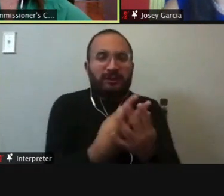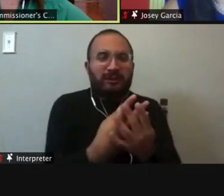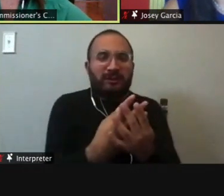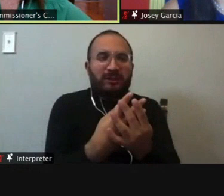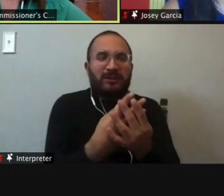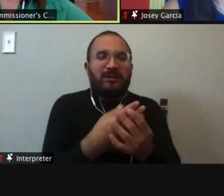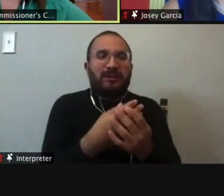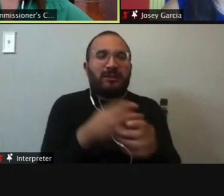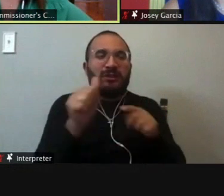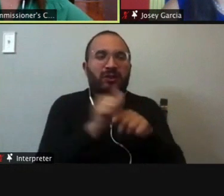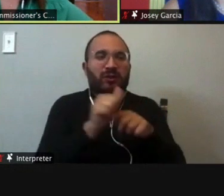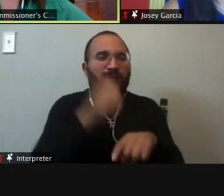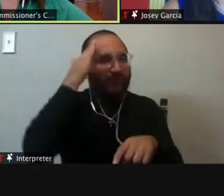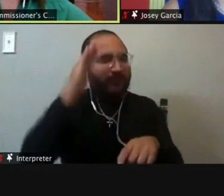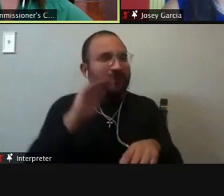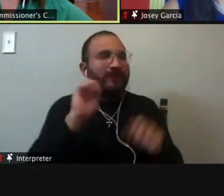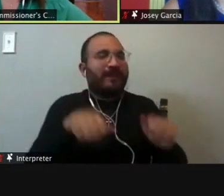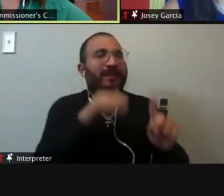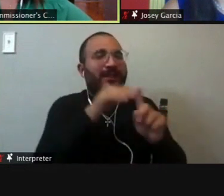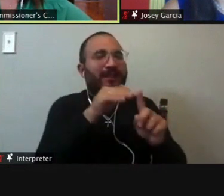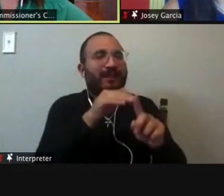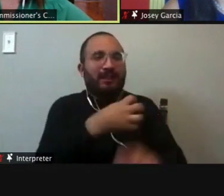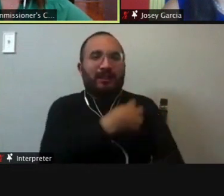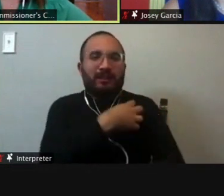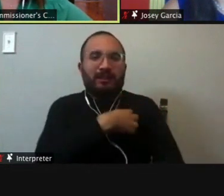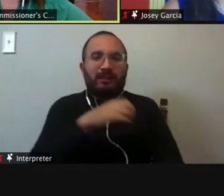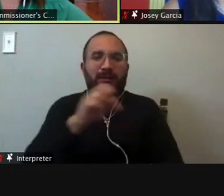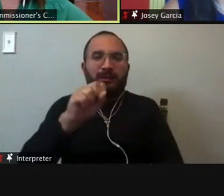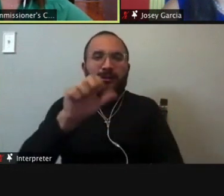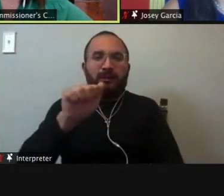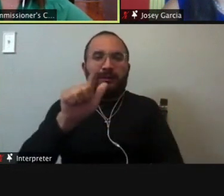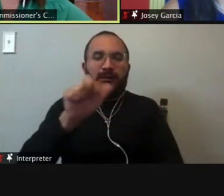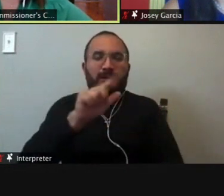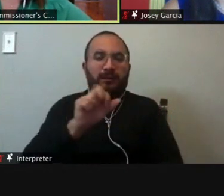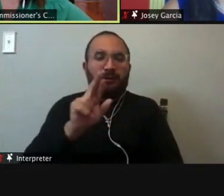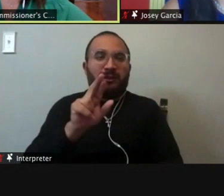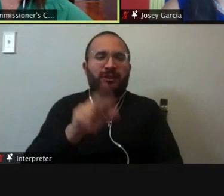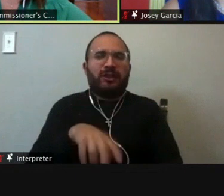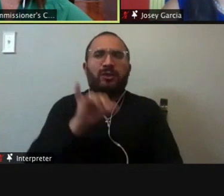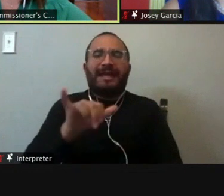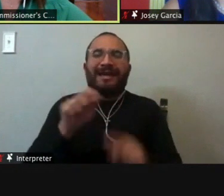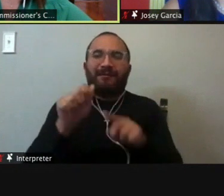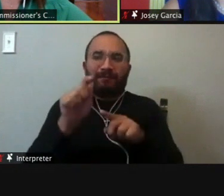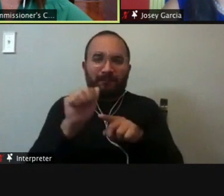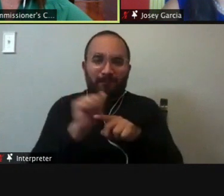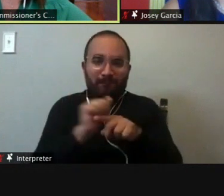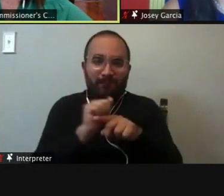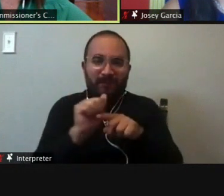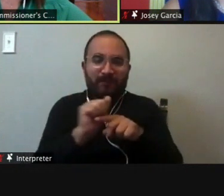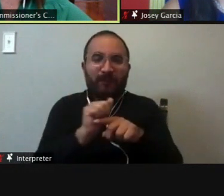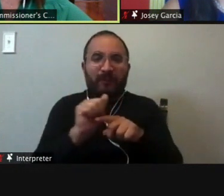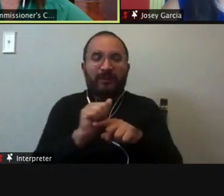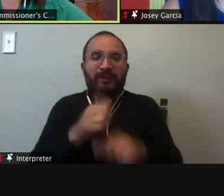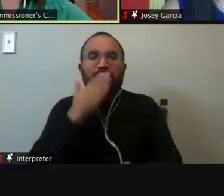Sheriff Salazar about. Uh, but I, I think it's, that's a cruel practice and there are other ways that we can house our